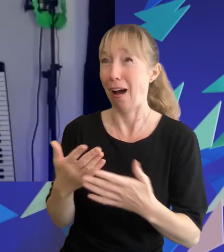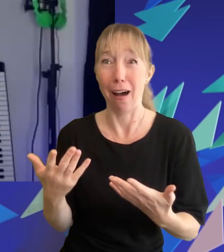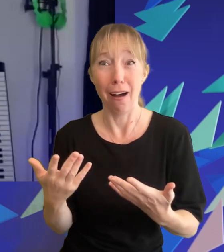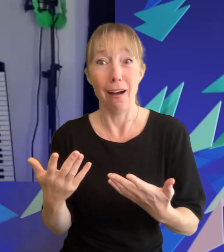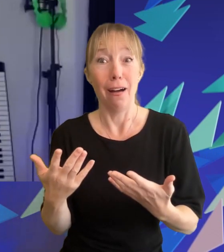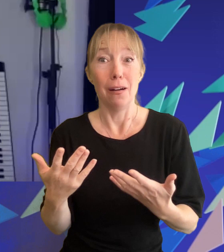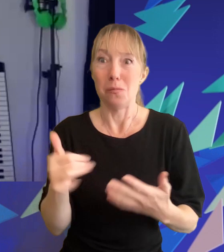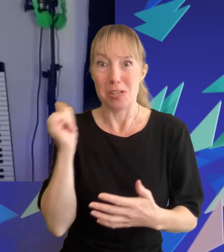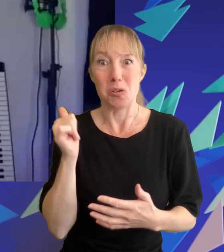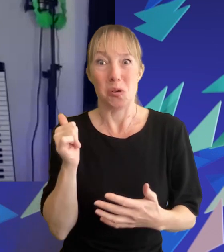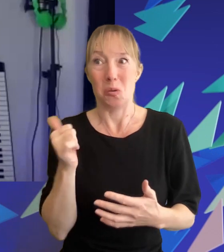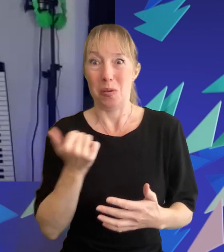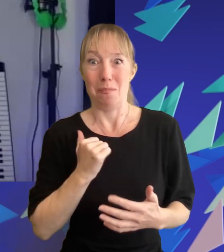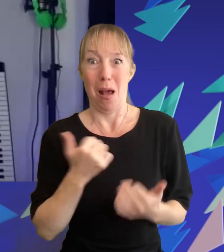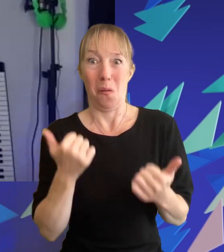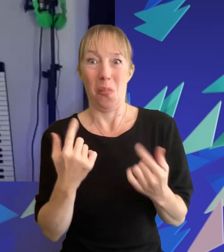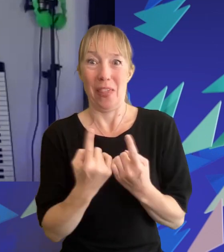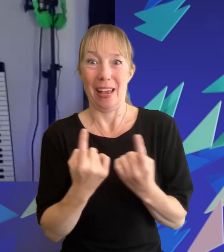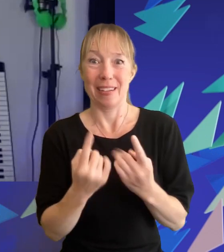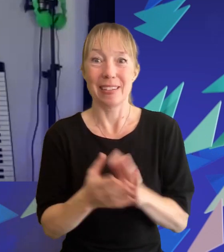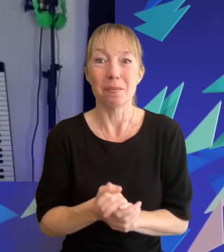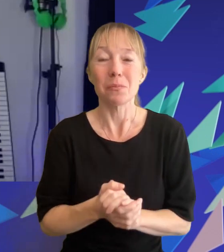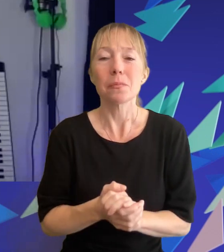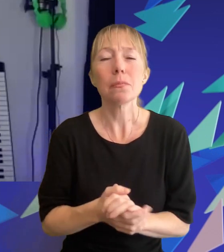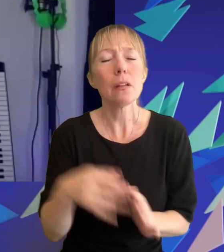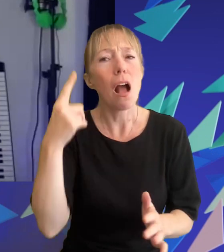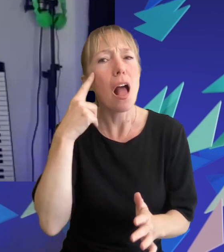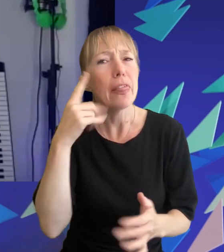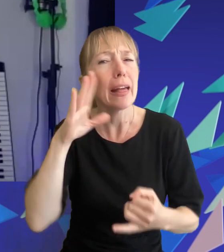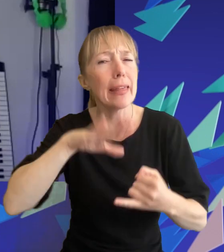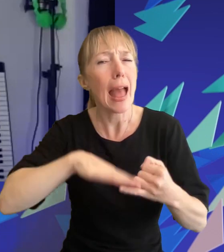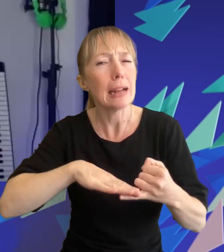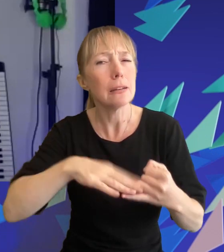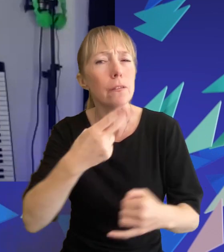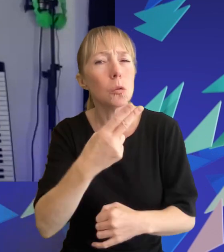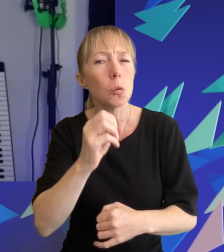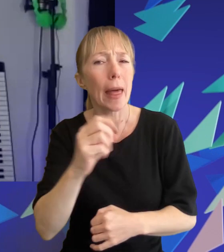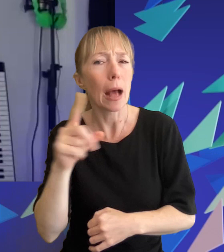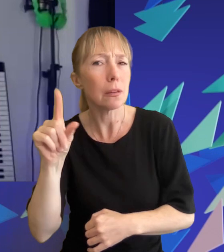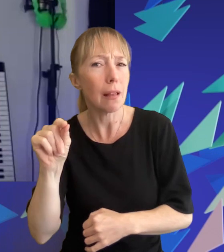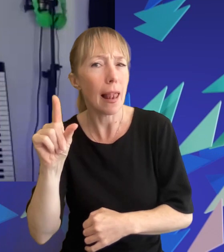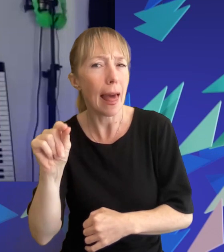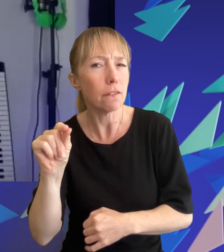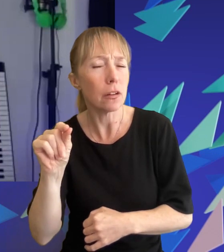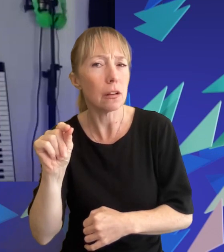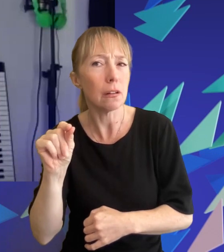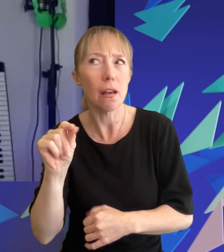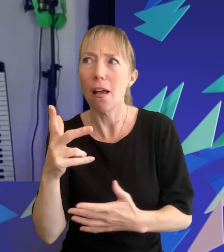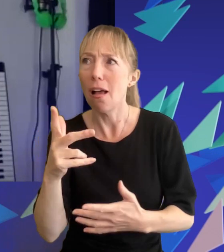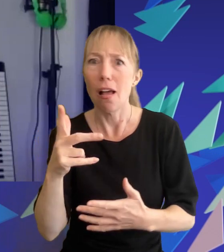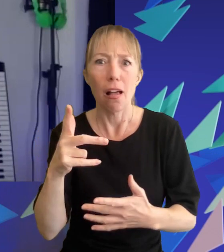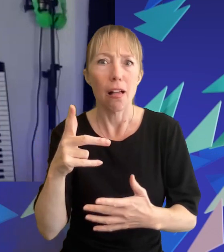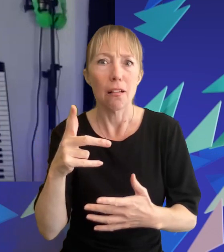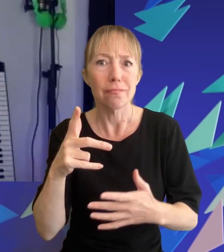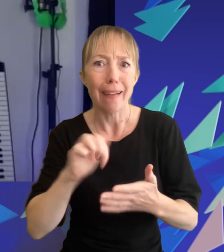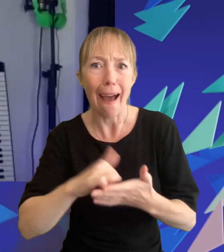believe it was towards the end of 2011 2011 that all of the trailers started